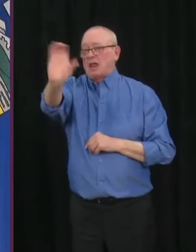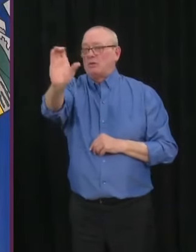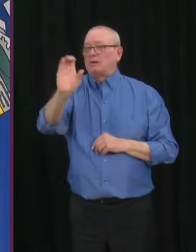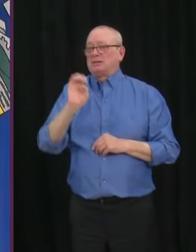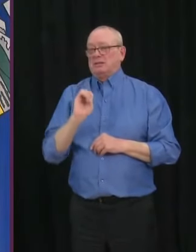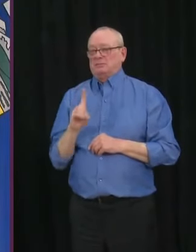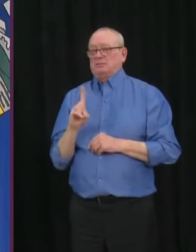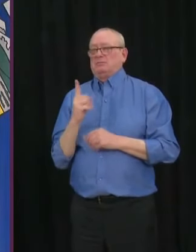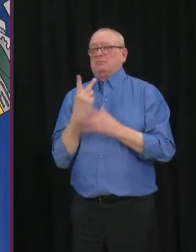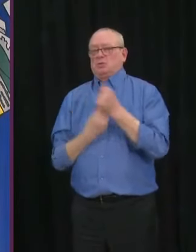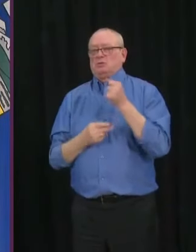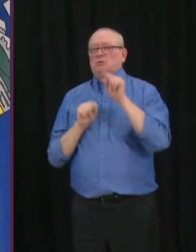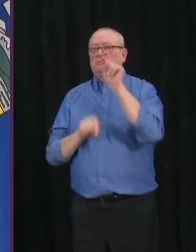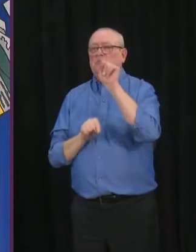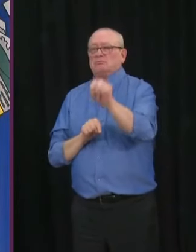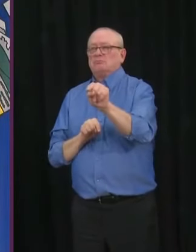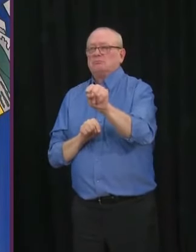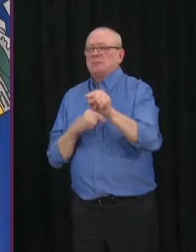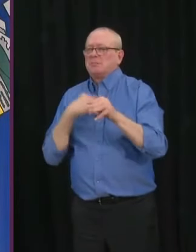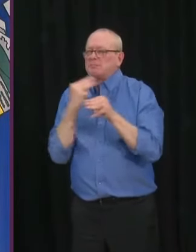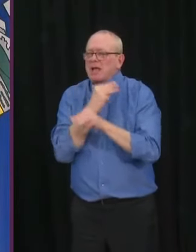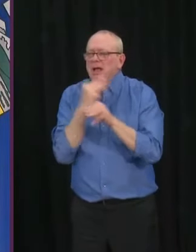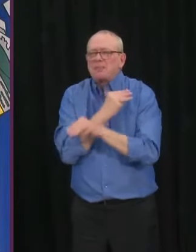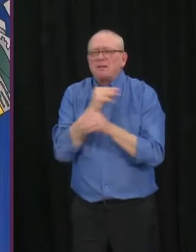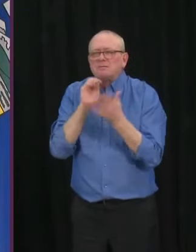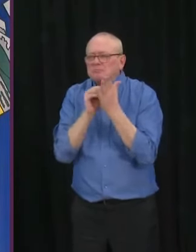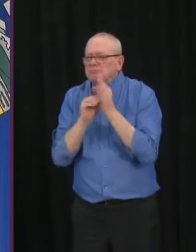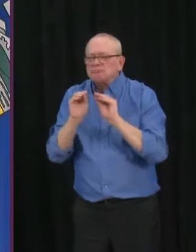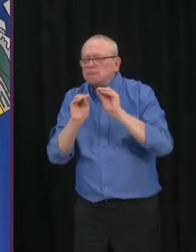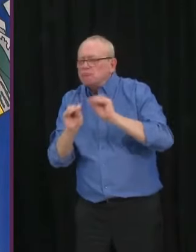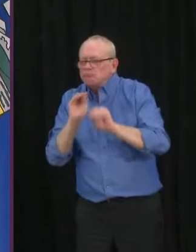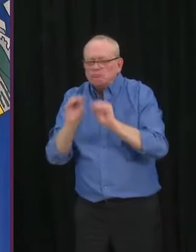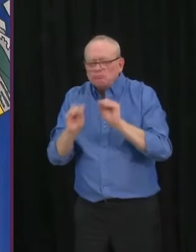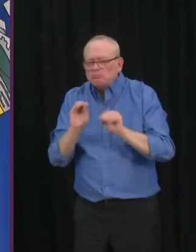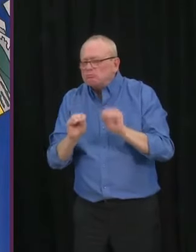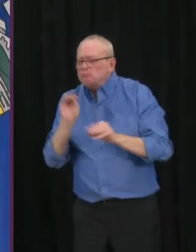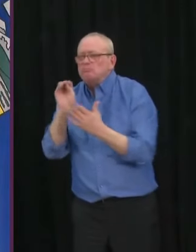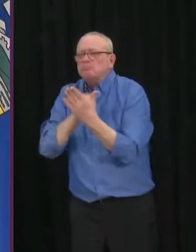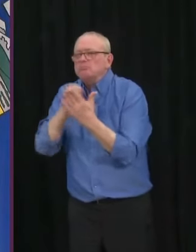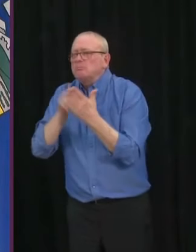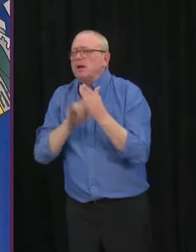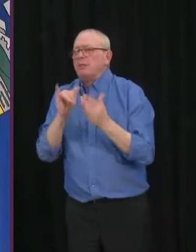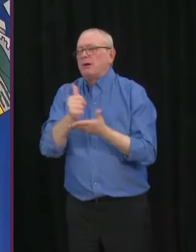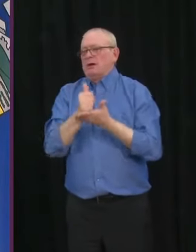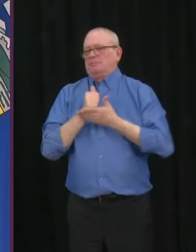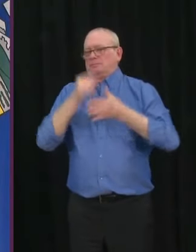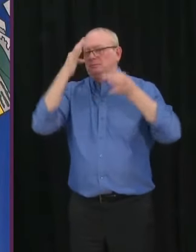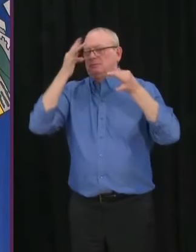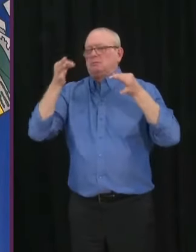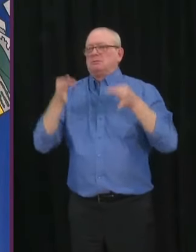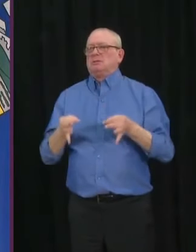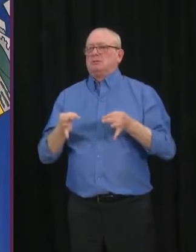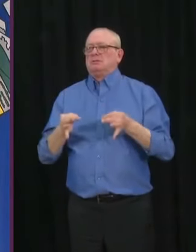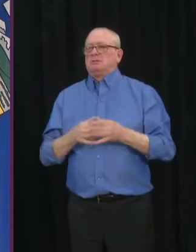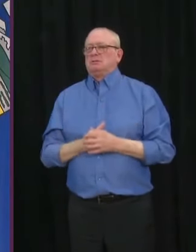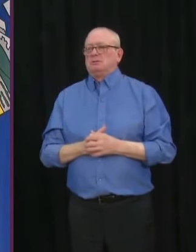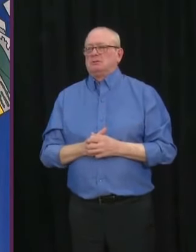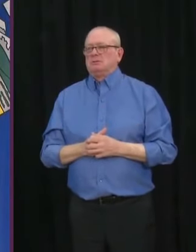data and those metrics to be able to make those decisions on the different activities depending on the risk.